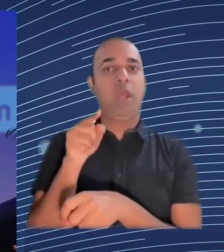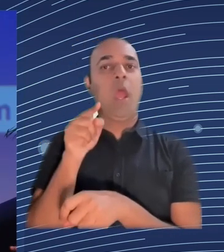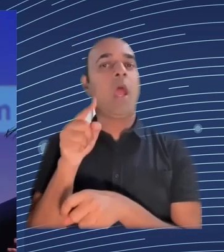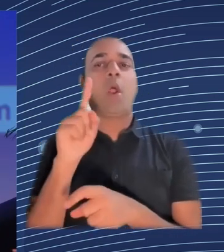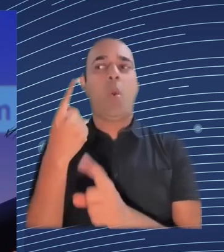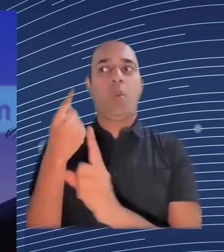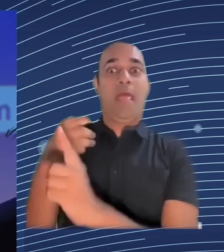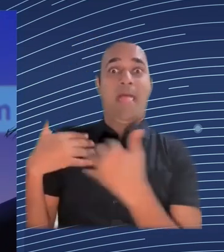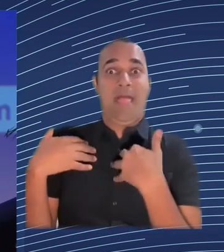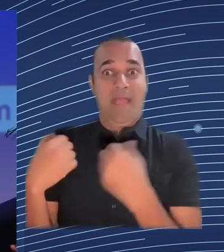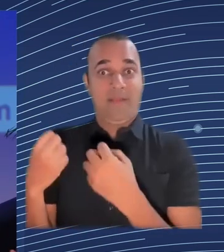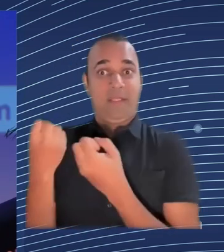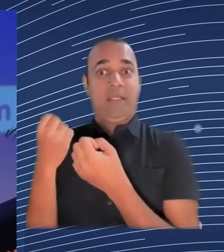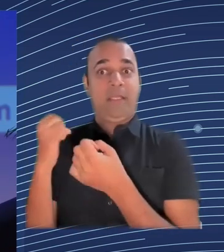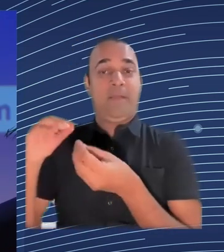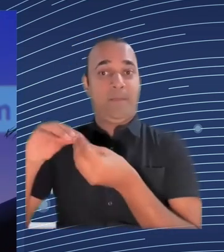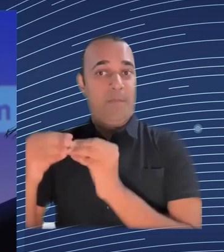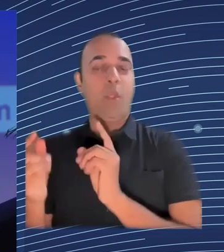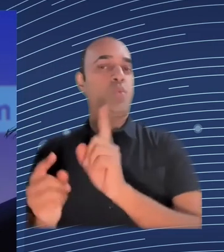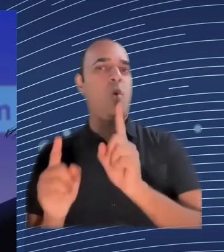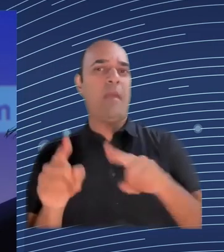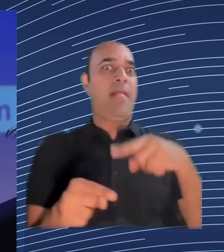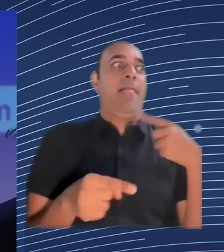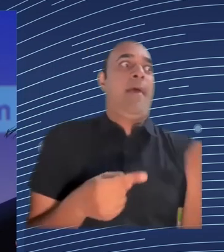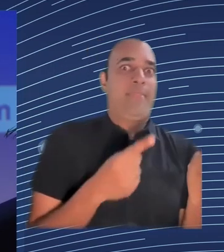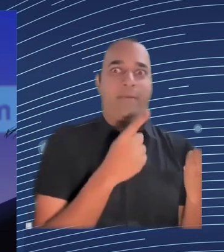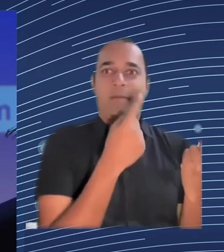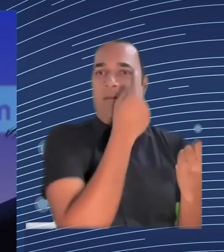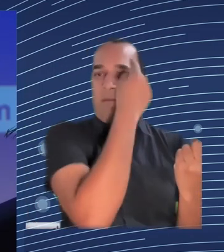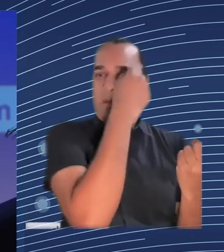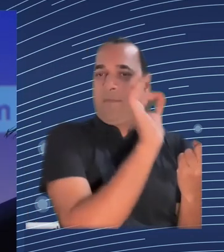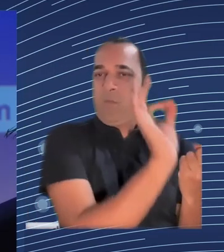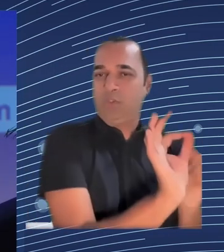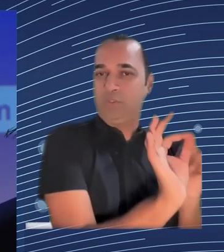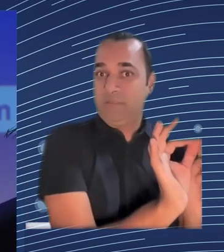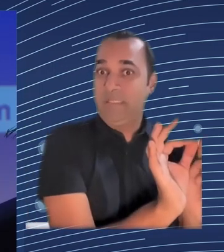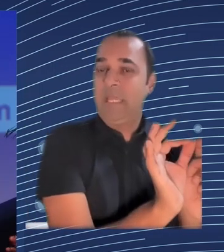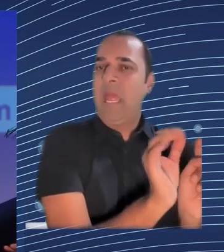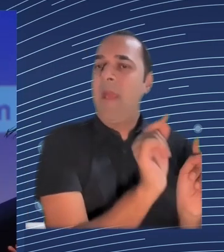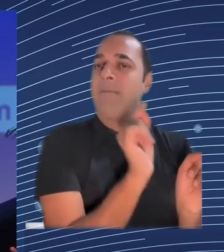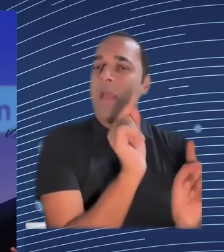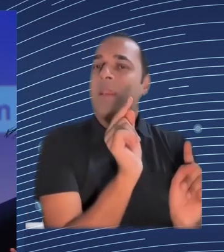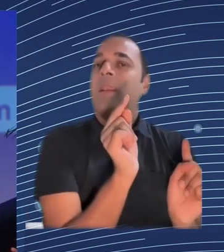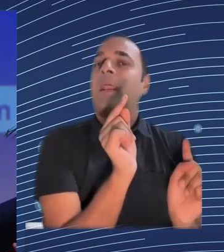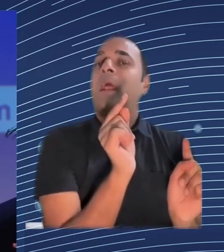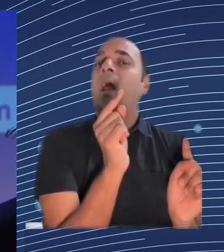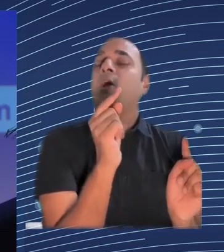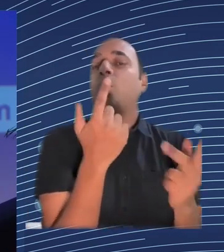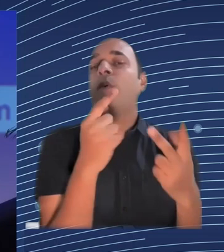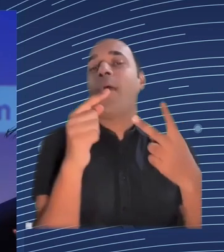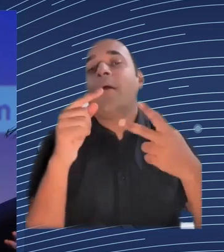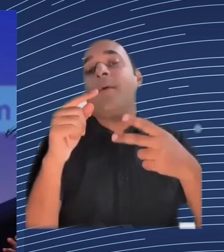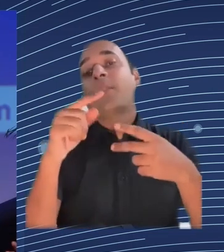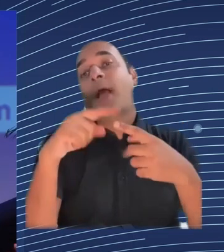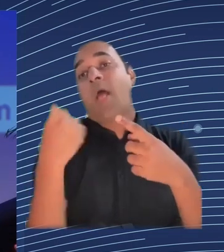employer you know this is one thing but this can be challenging if the company or the